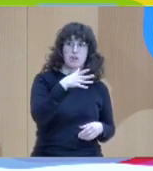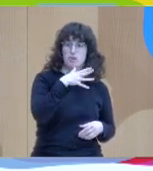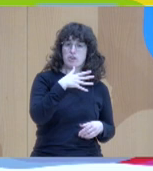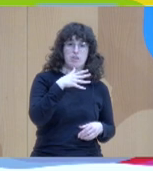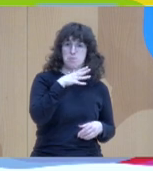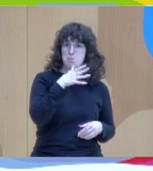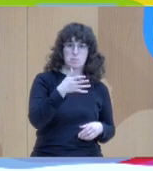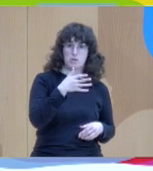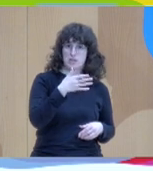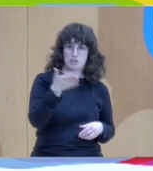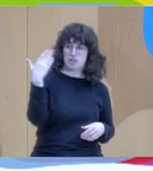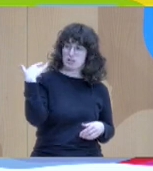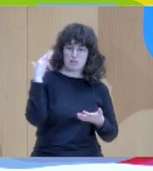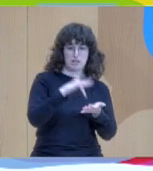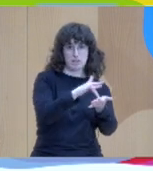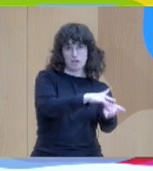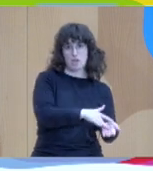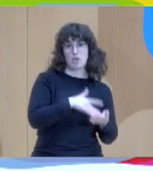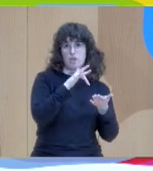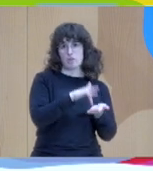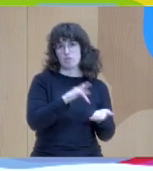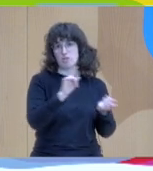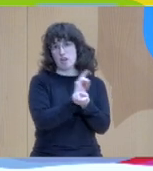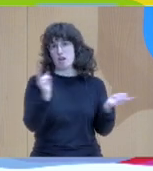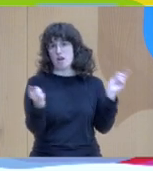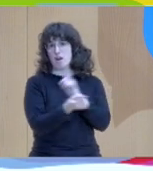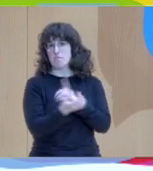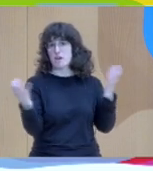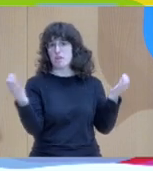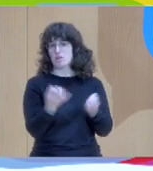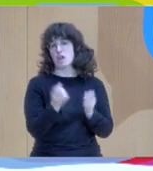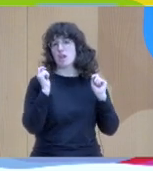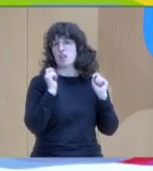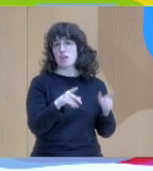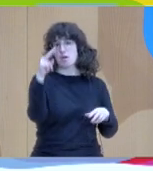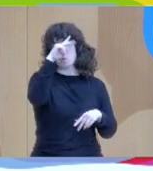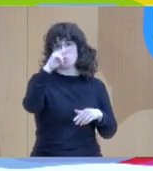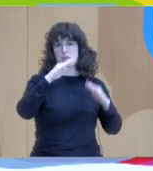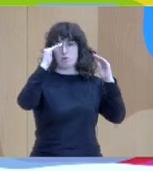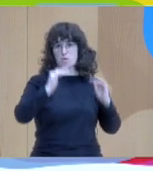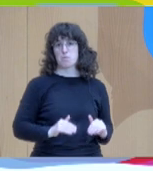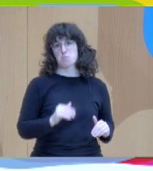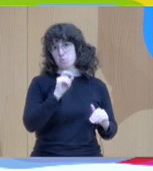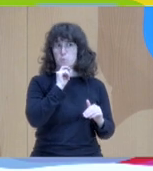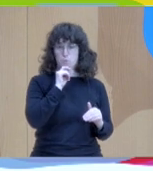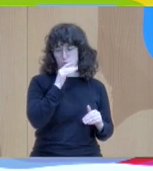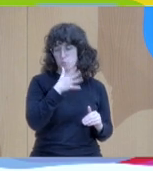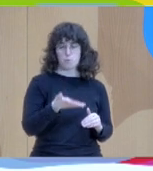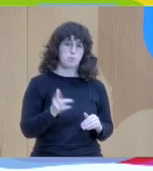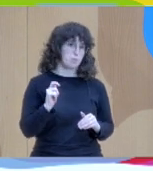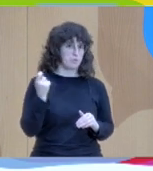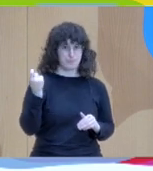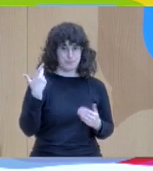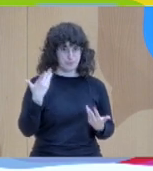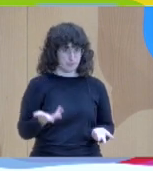you return from the future and although you have been a year in the future or six months in the future